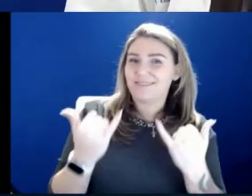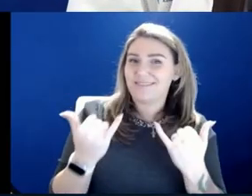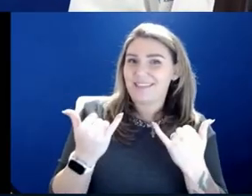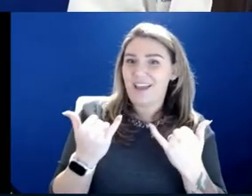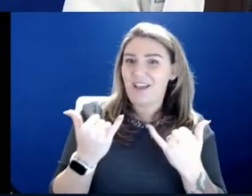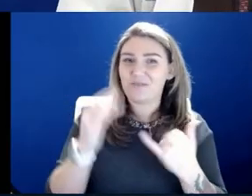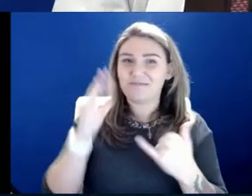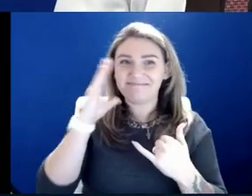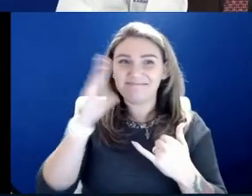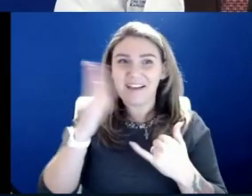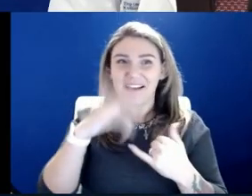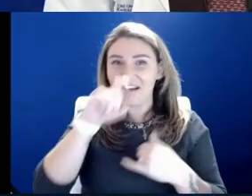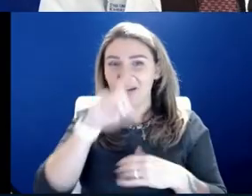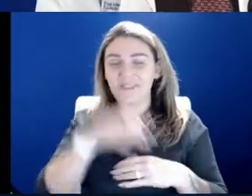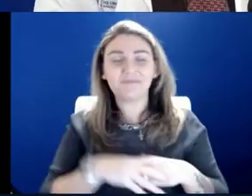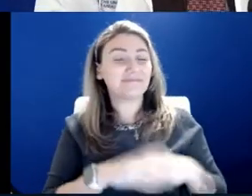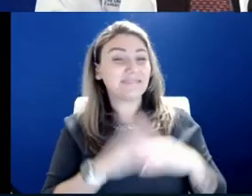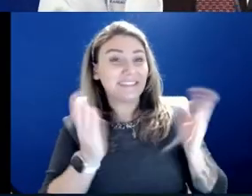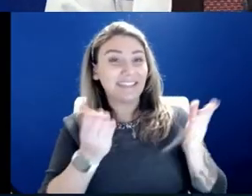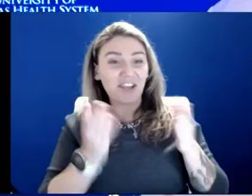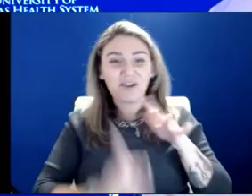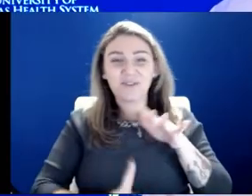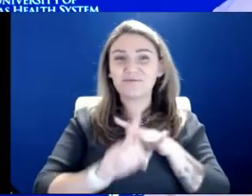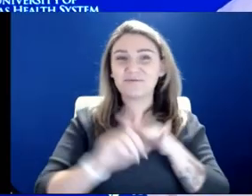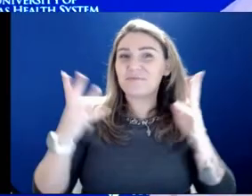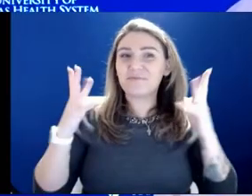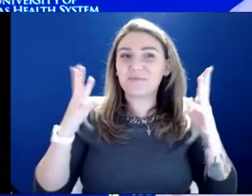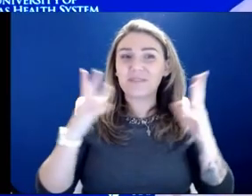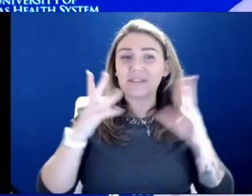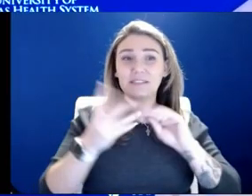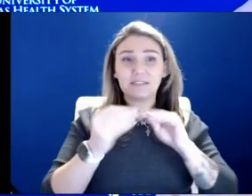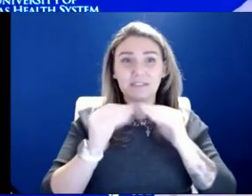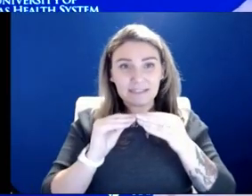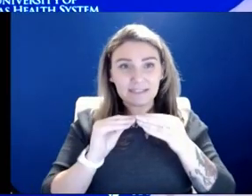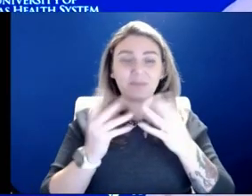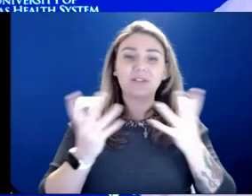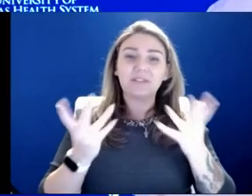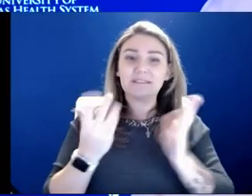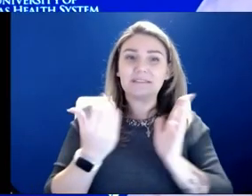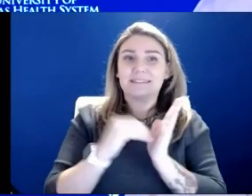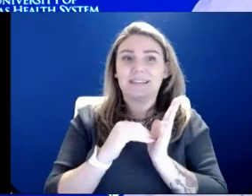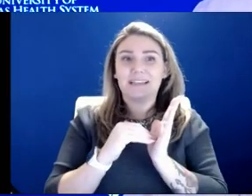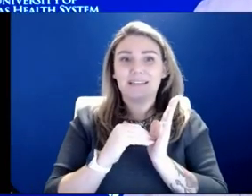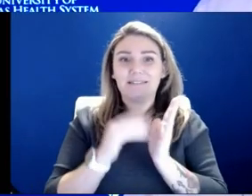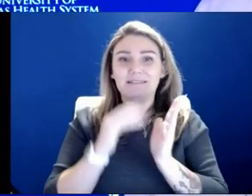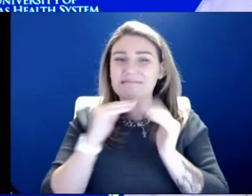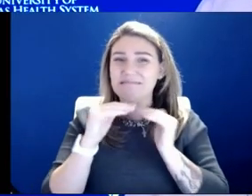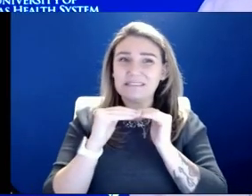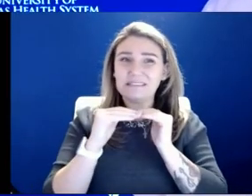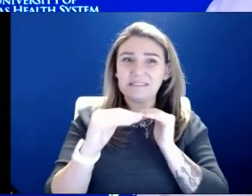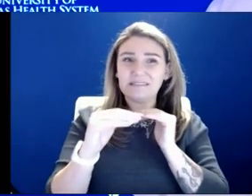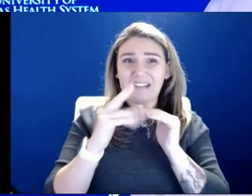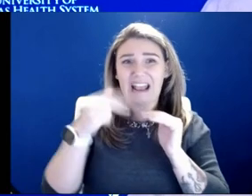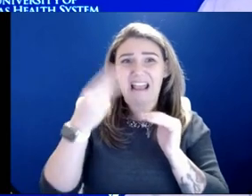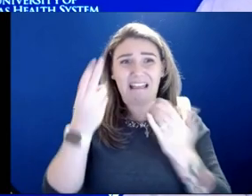I'm here. You're here. Yay, you're back. The numbers, you know, again, holding steady pretty high still.